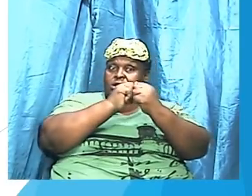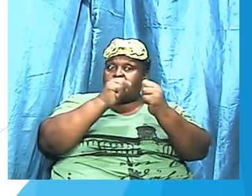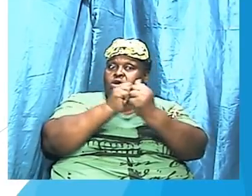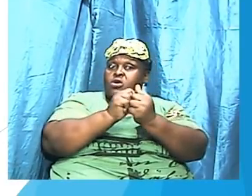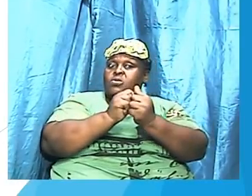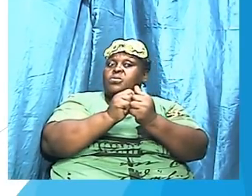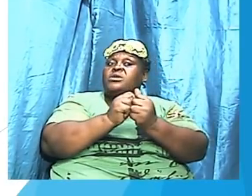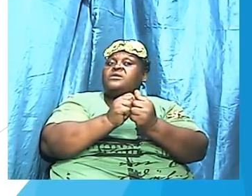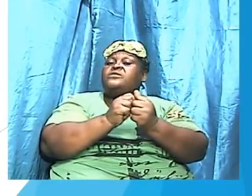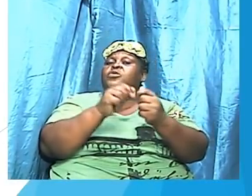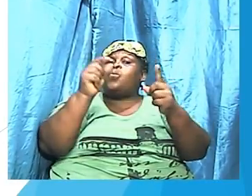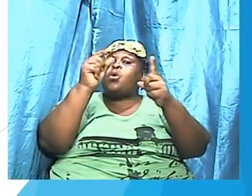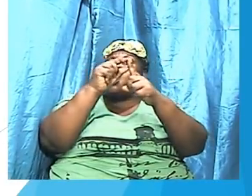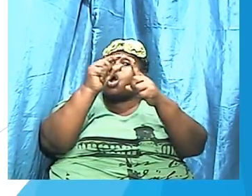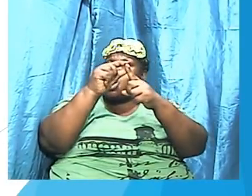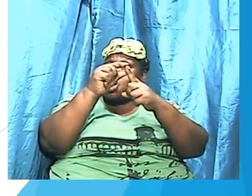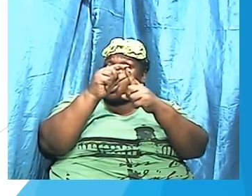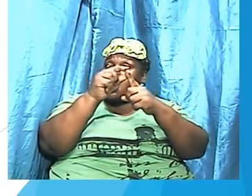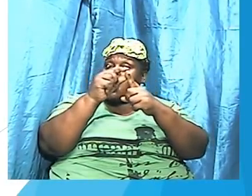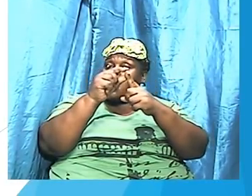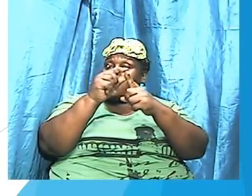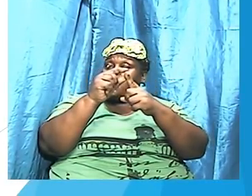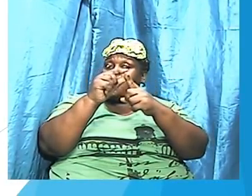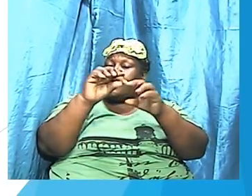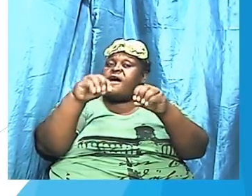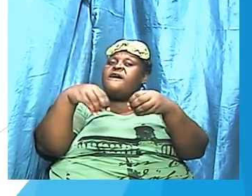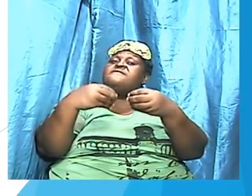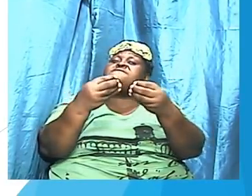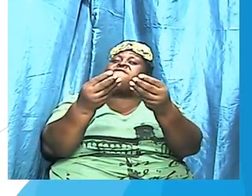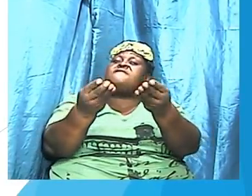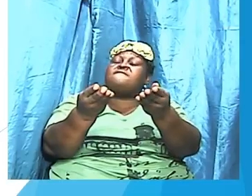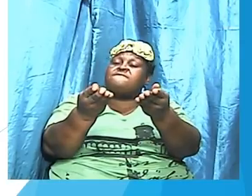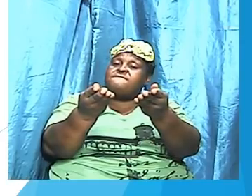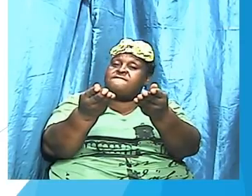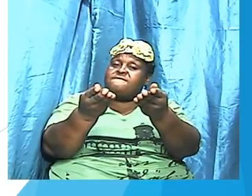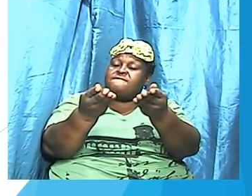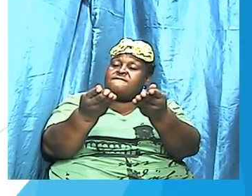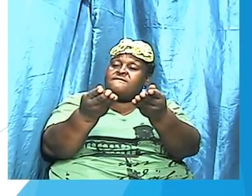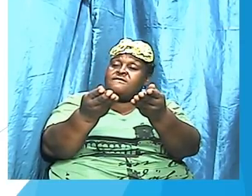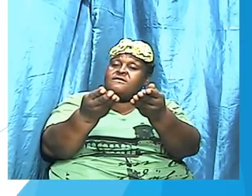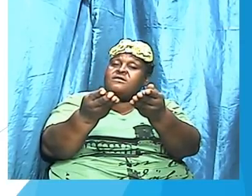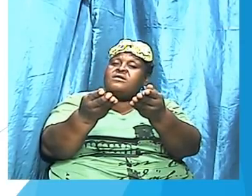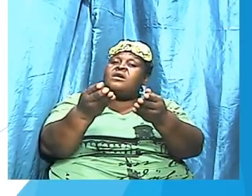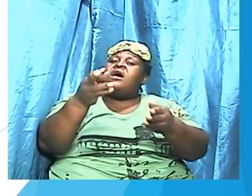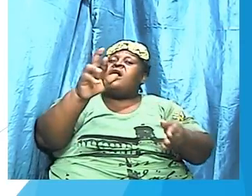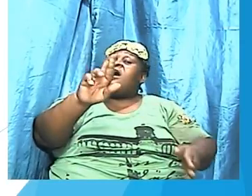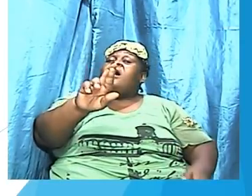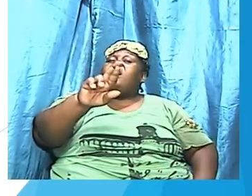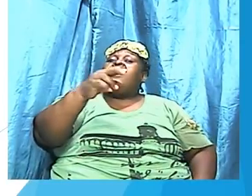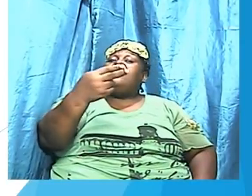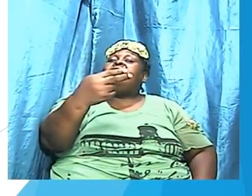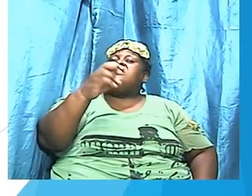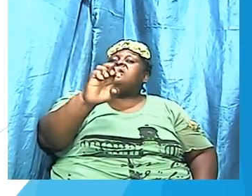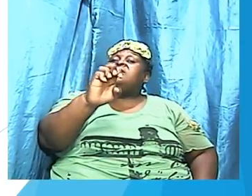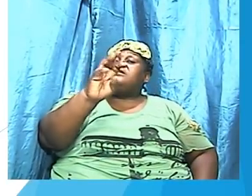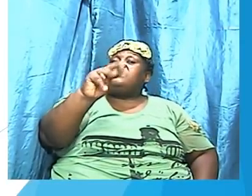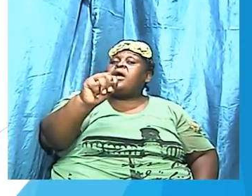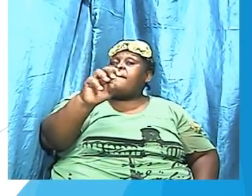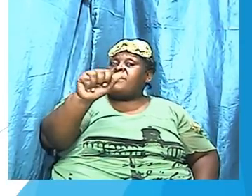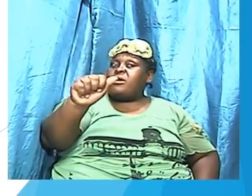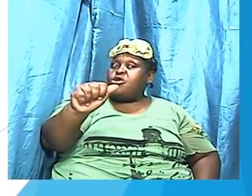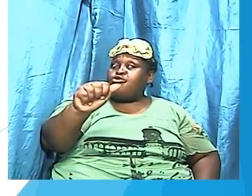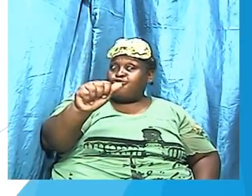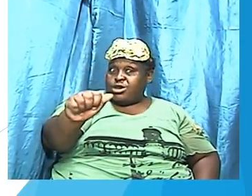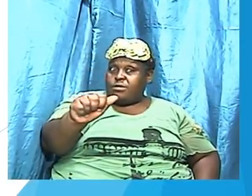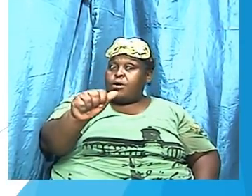word, produces what we call the rima word. And